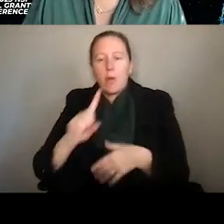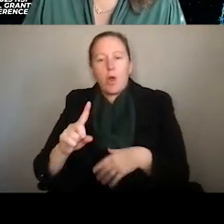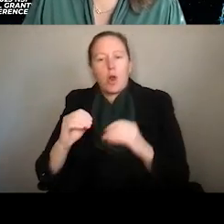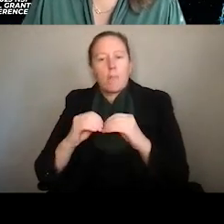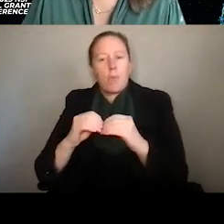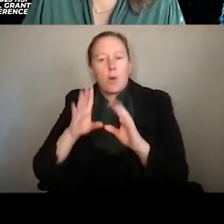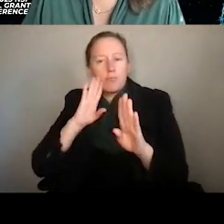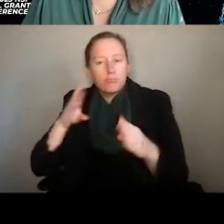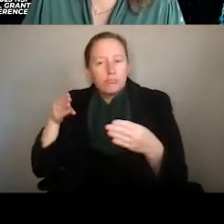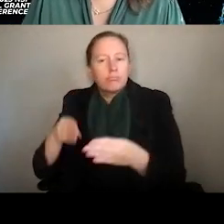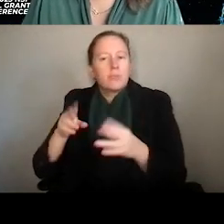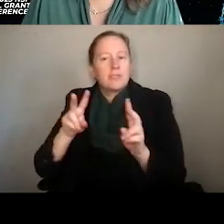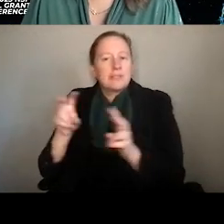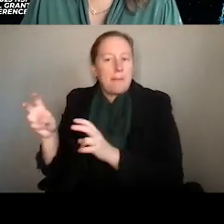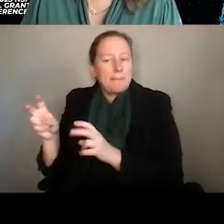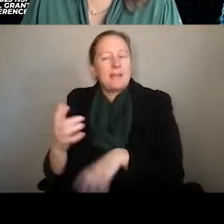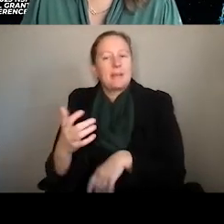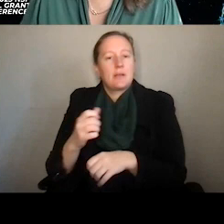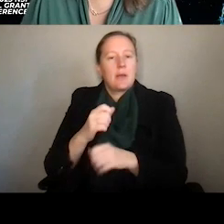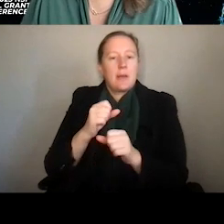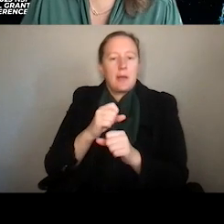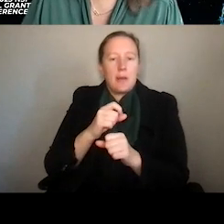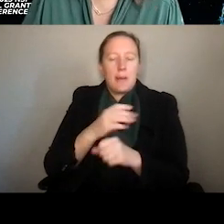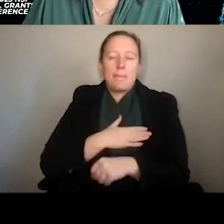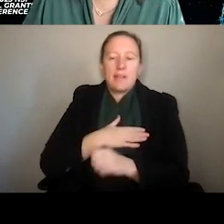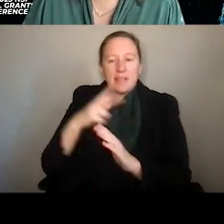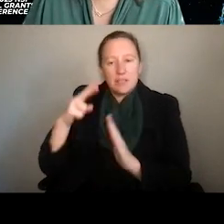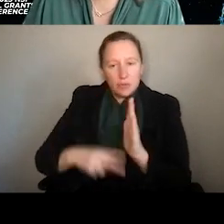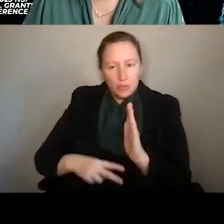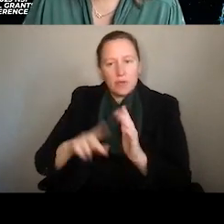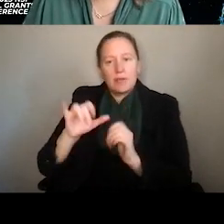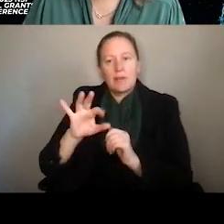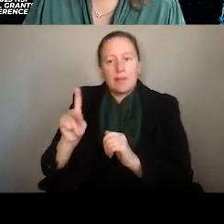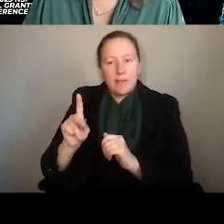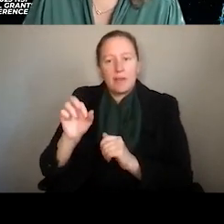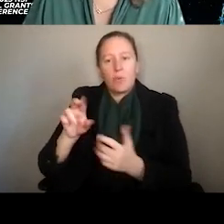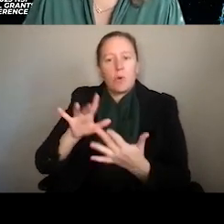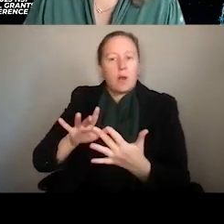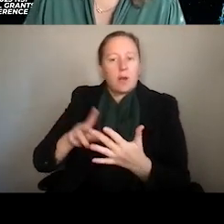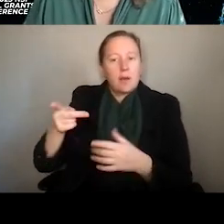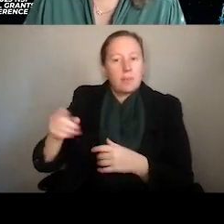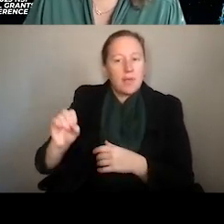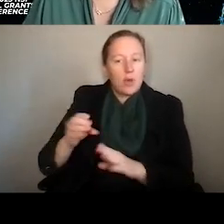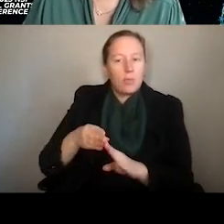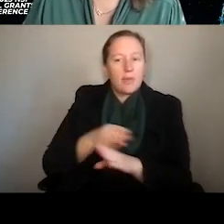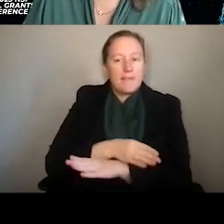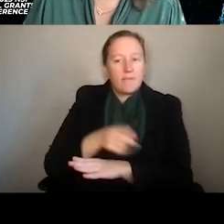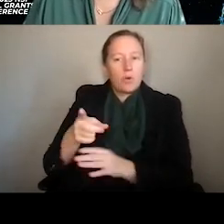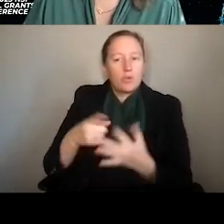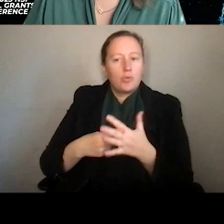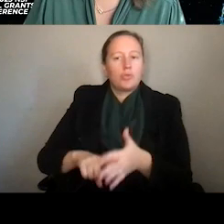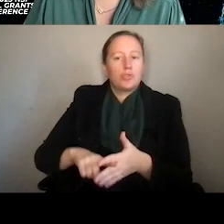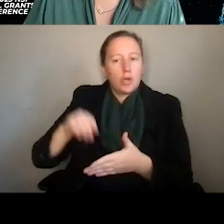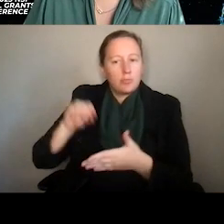So be sure to read the links that we provide for these. And of course, it's always good to talk to a program director before you embark on one of these